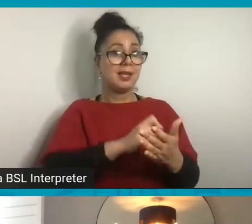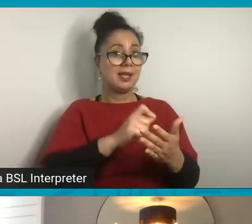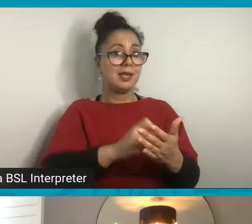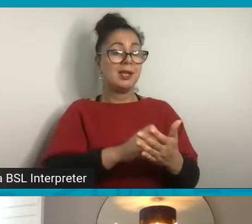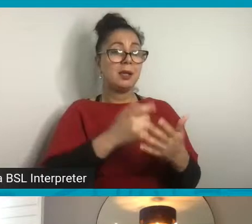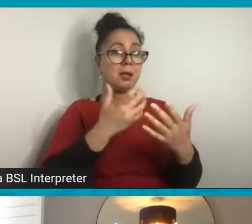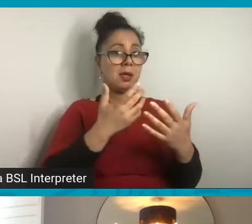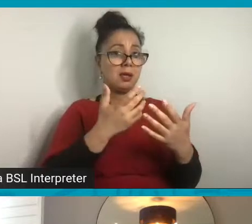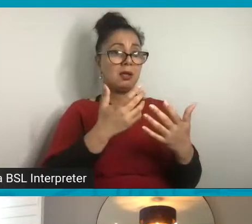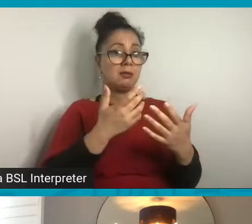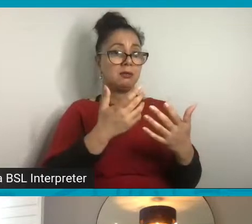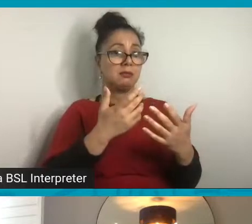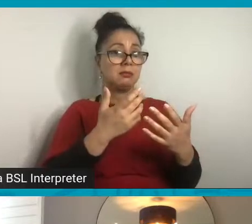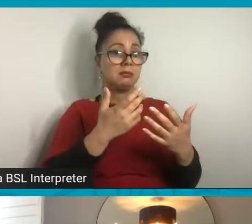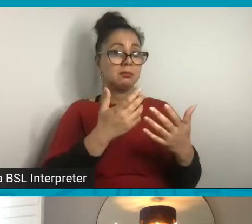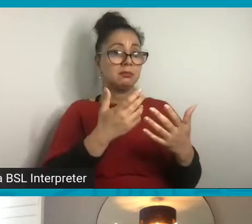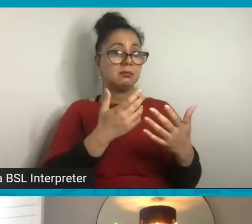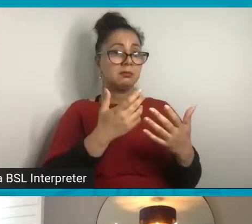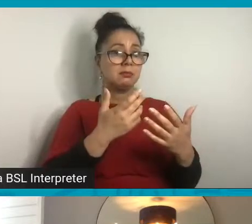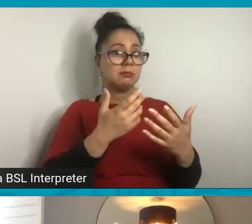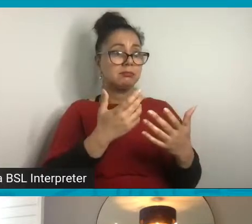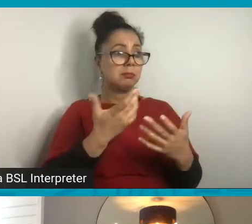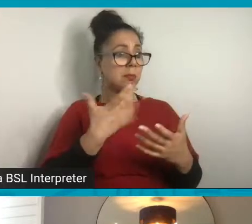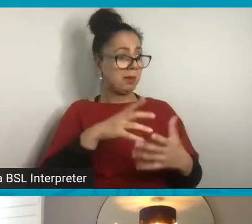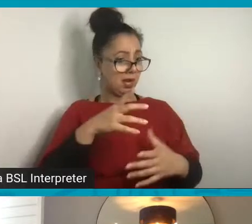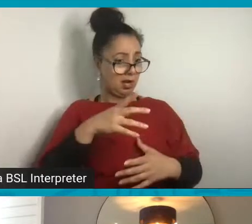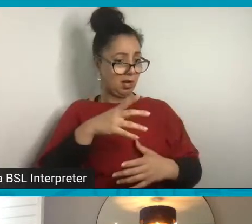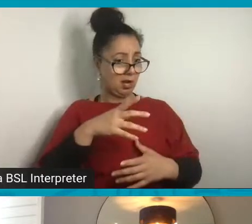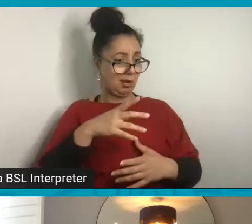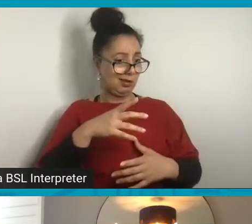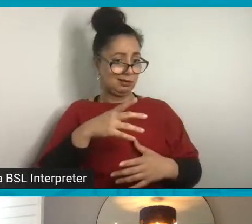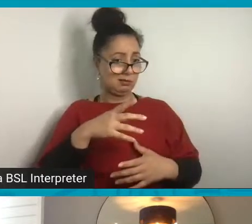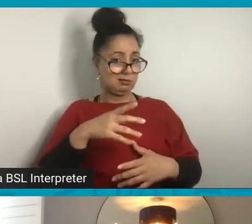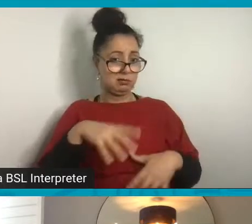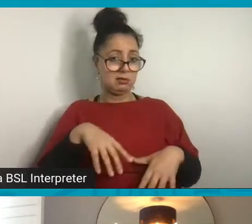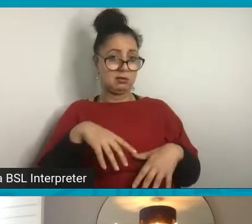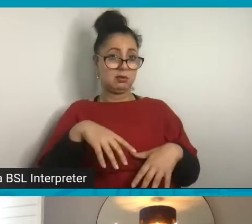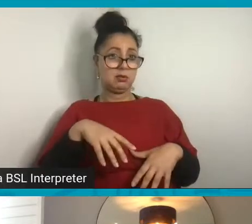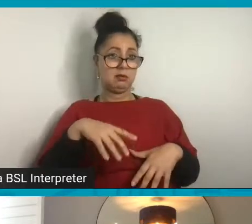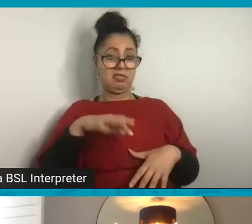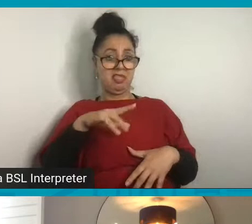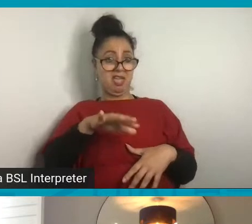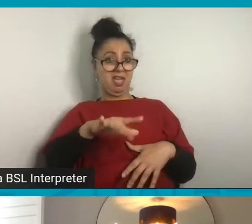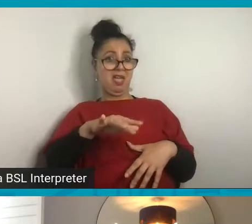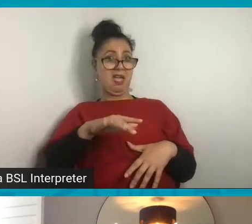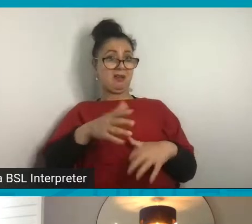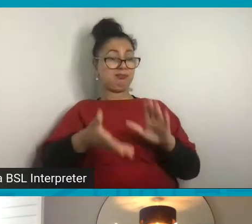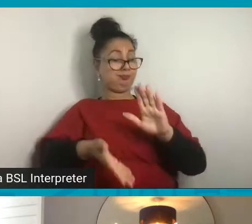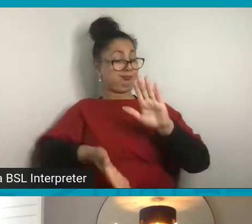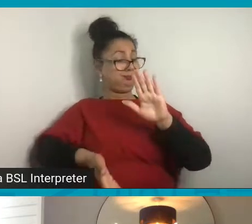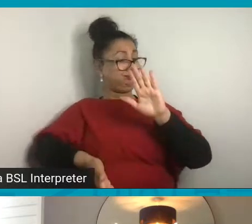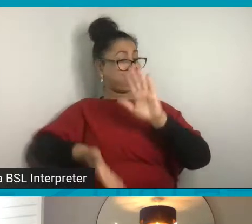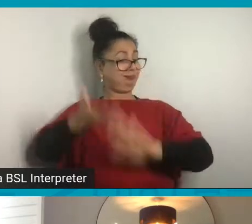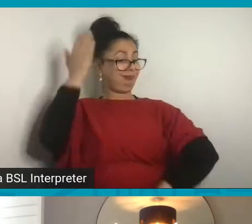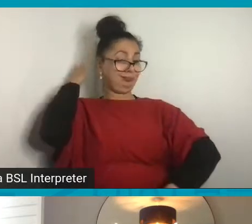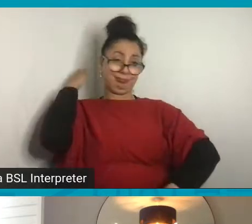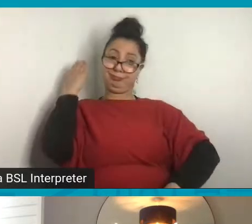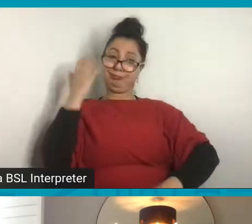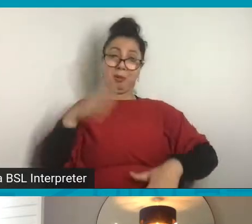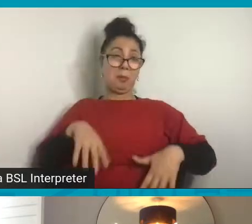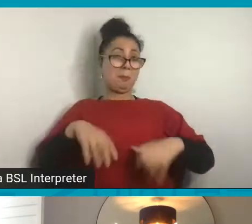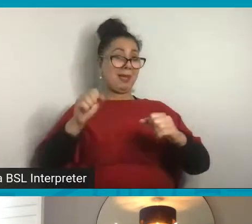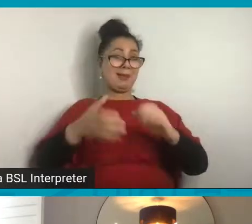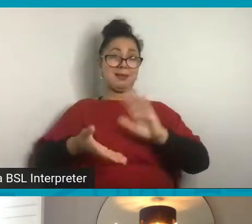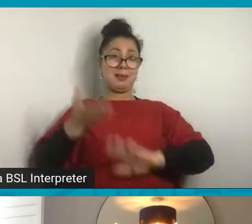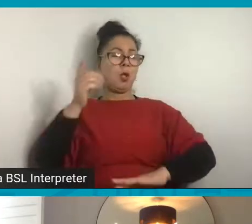been with humanity for since the beginning of time is because people want to be known to be